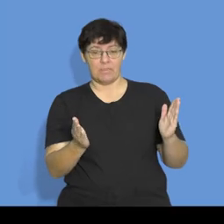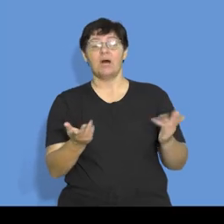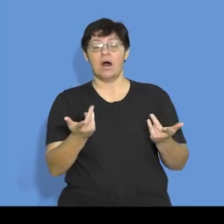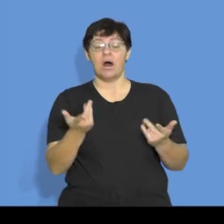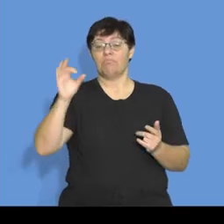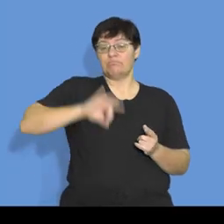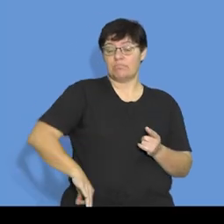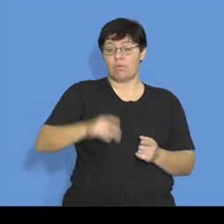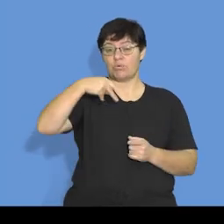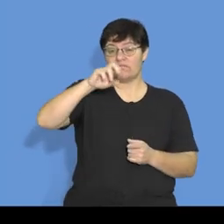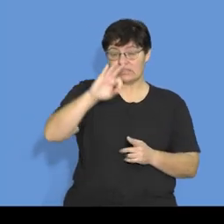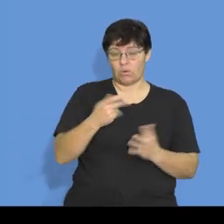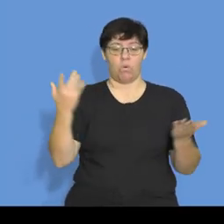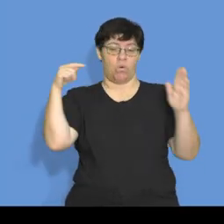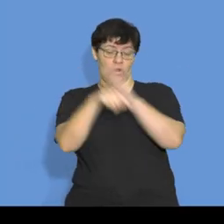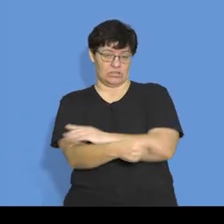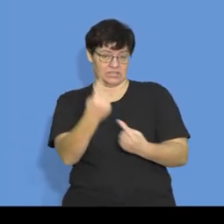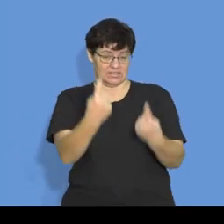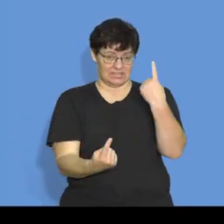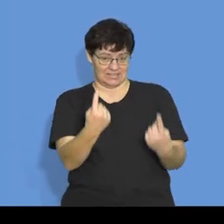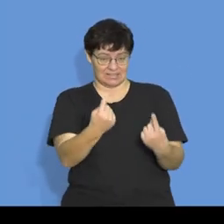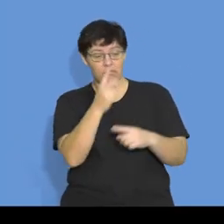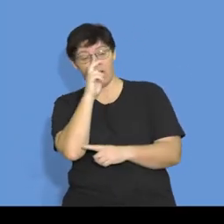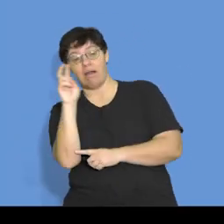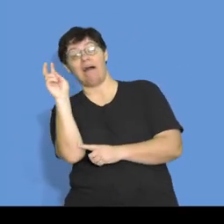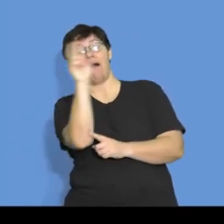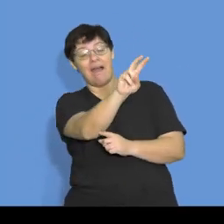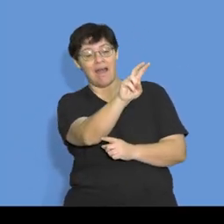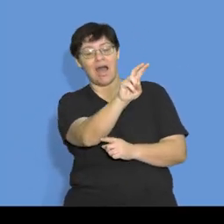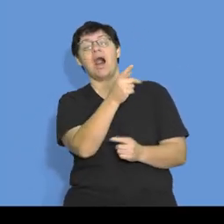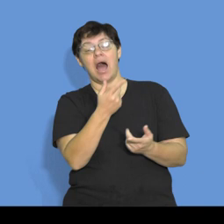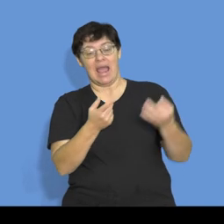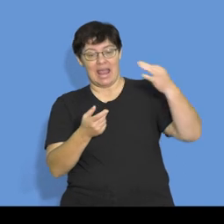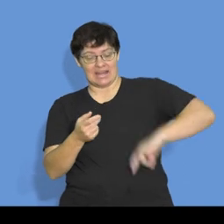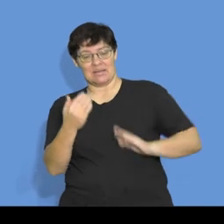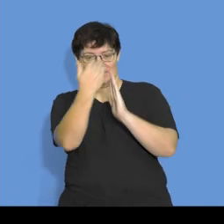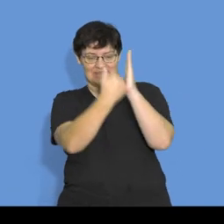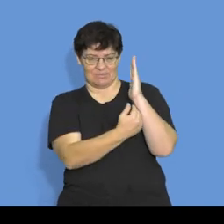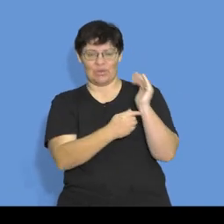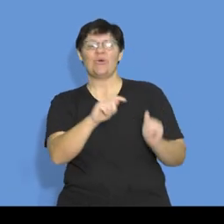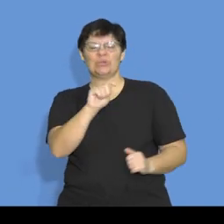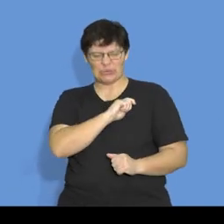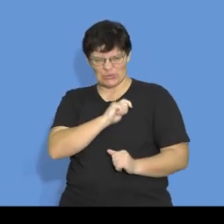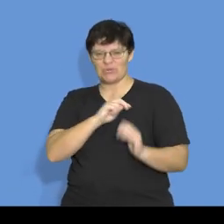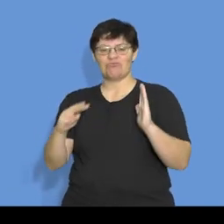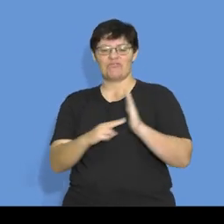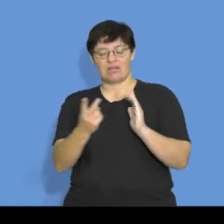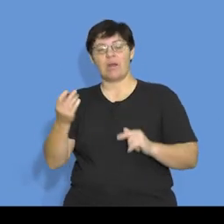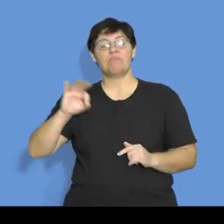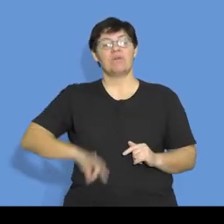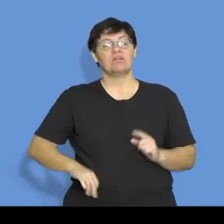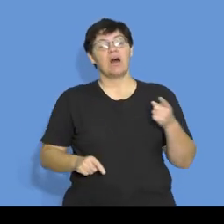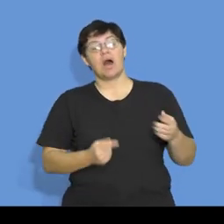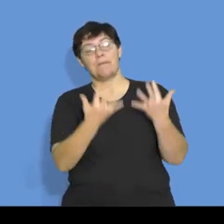look at the terminology. They're talking about a projected income statement would definitely reflect your profit or loss